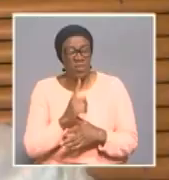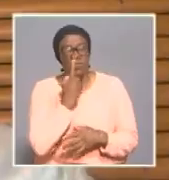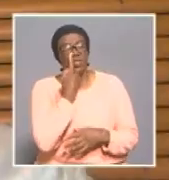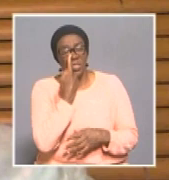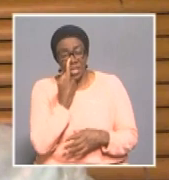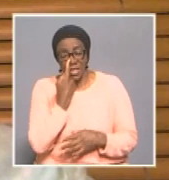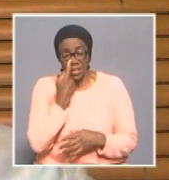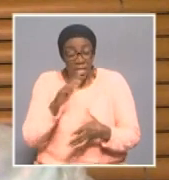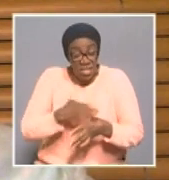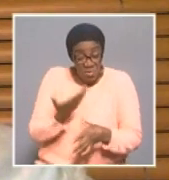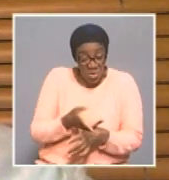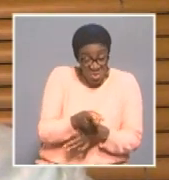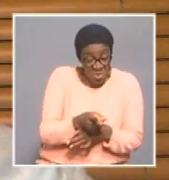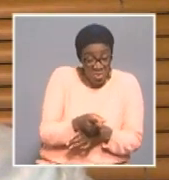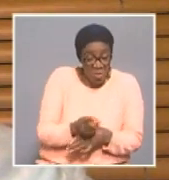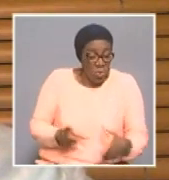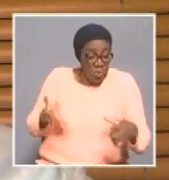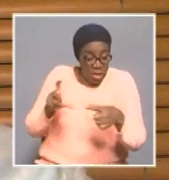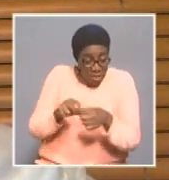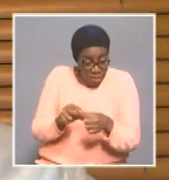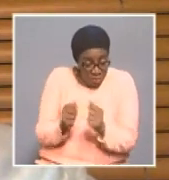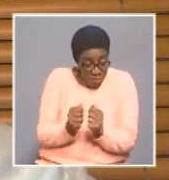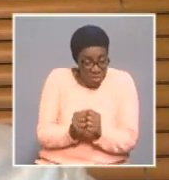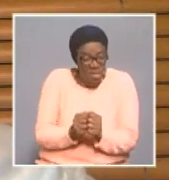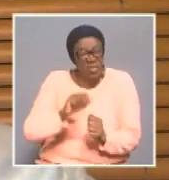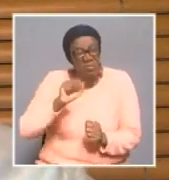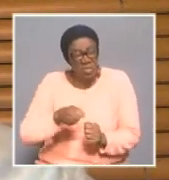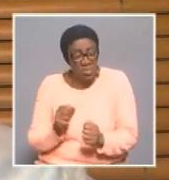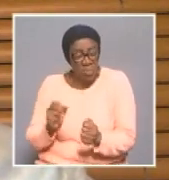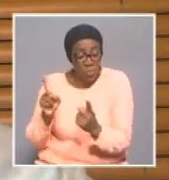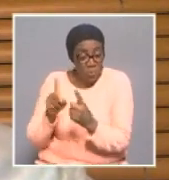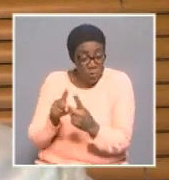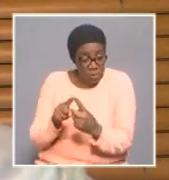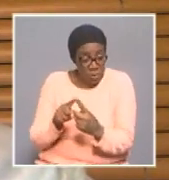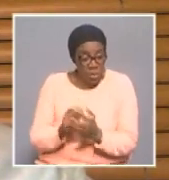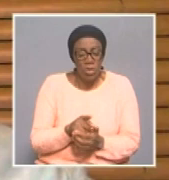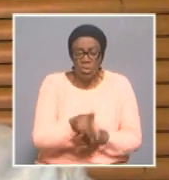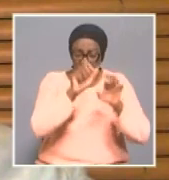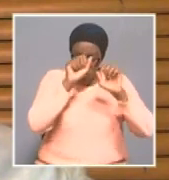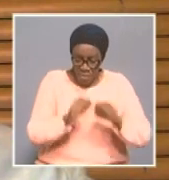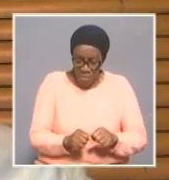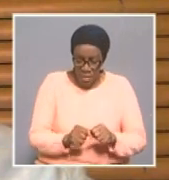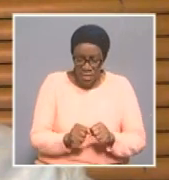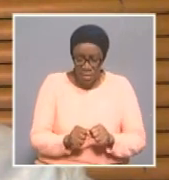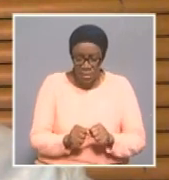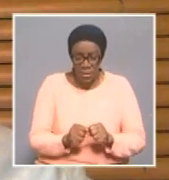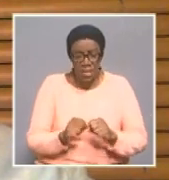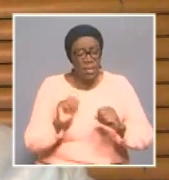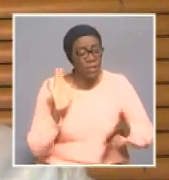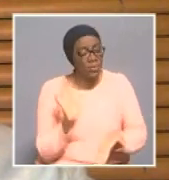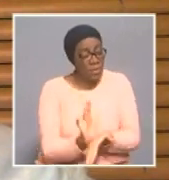you must wait for your results before you go around. Because you may also be positive, you may spread the pandemic.